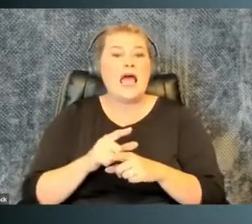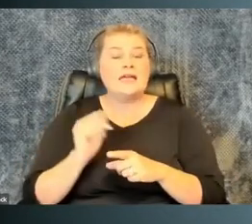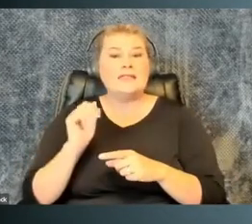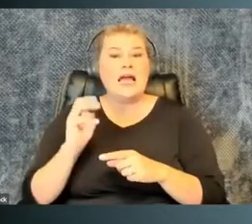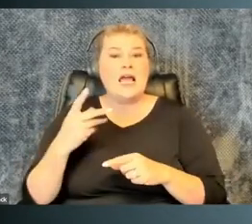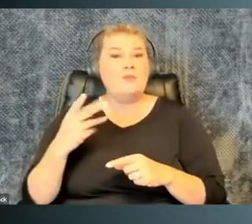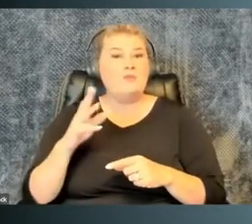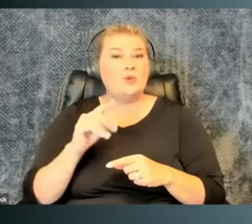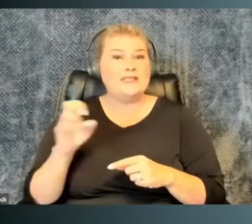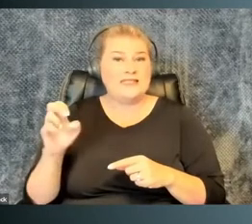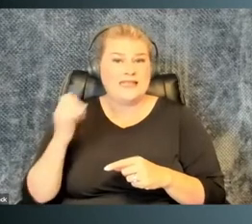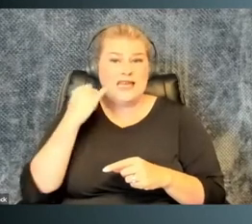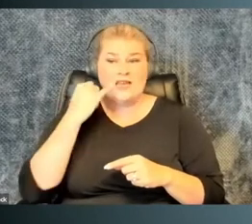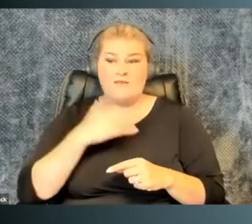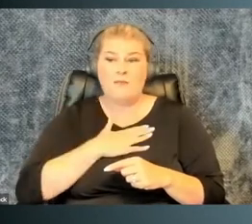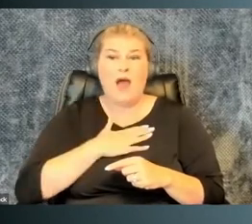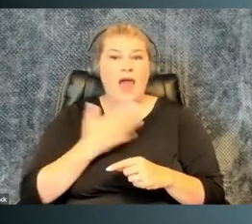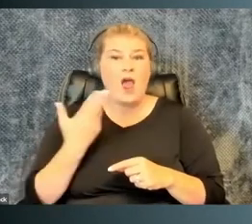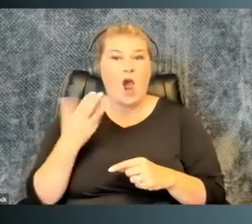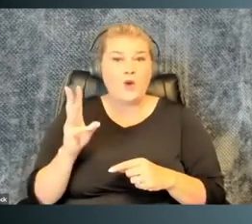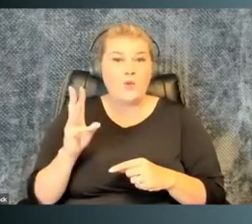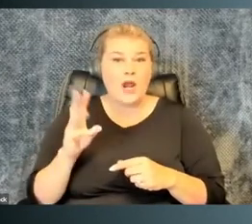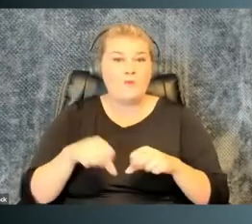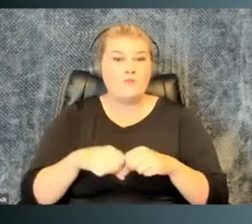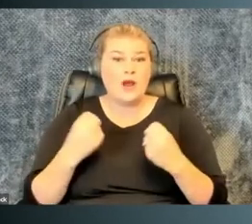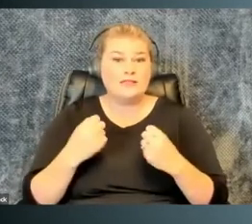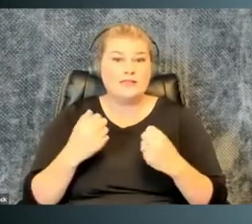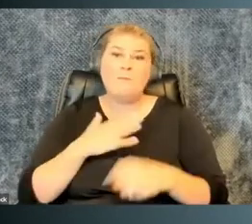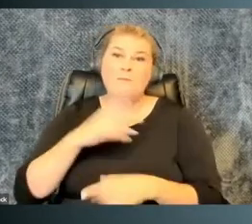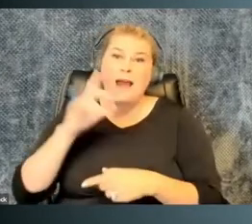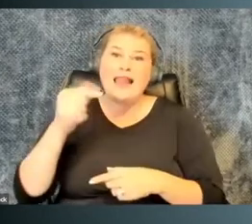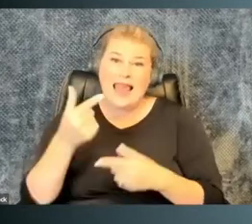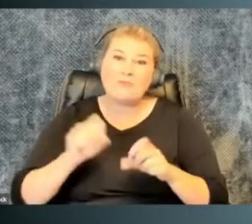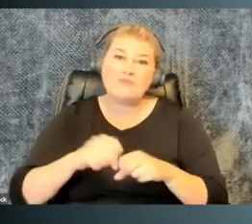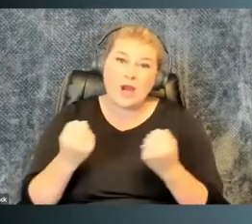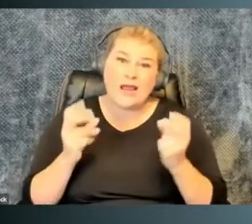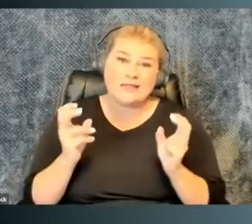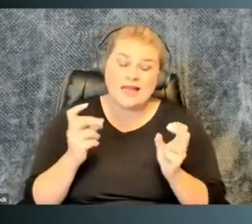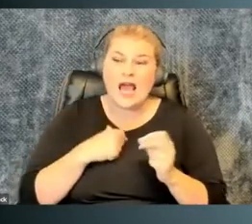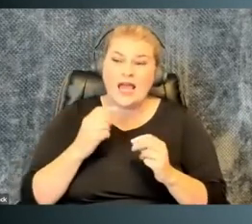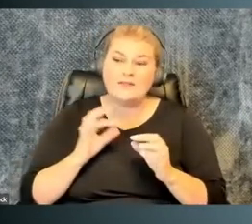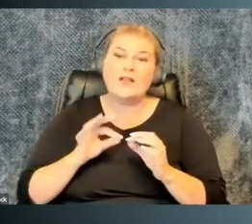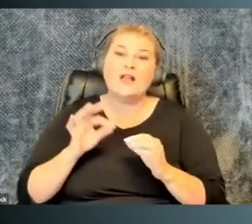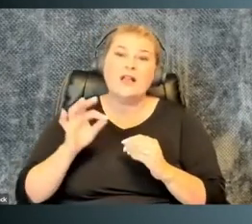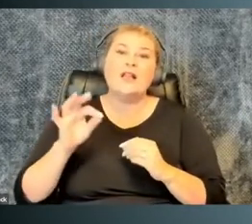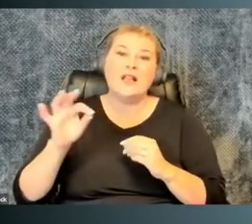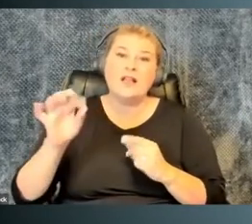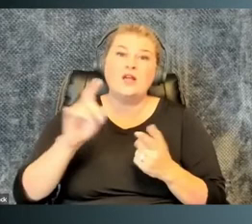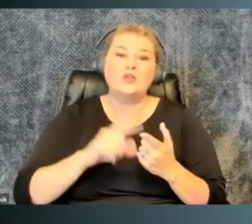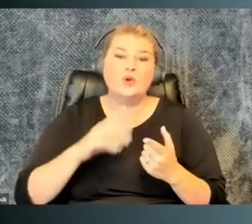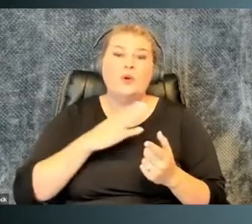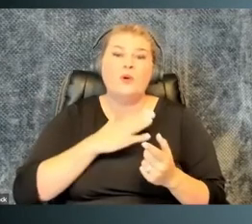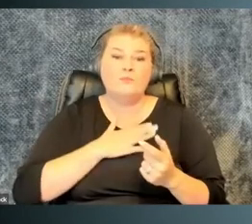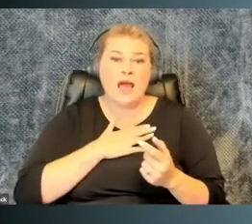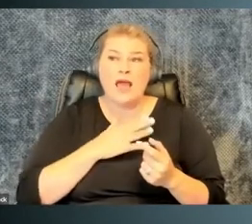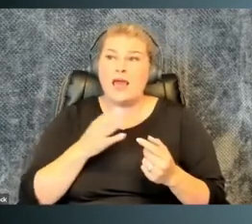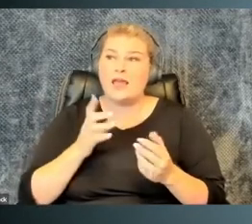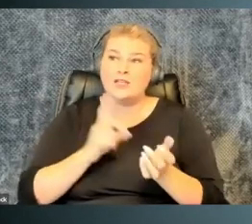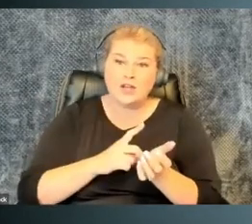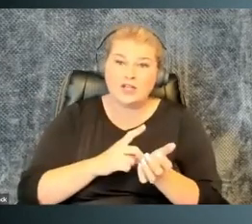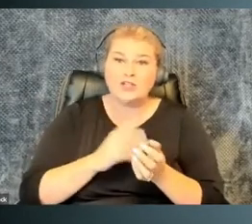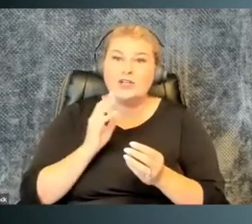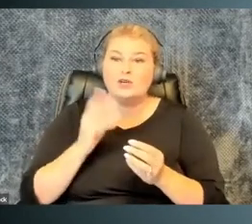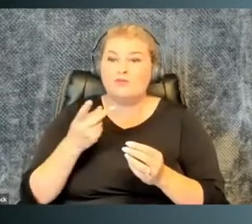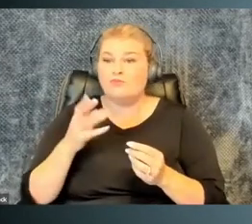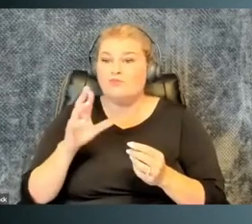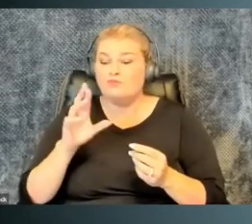variable. Even as an amputee, if my hardware breaks, if my leg breaks, I have to truck out to my